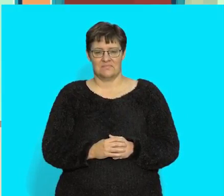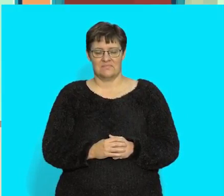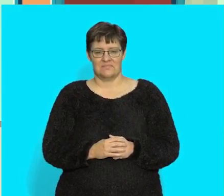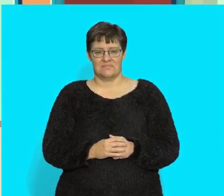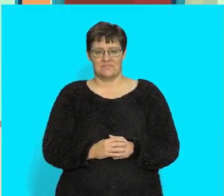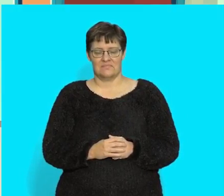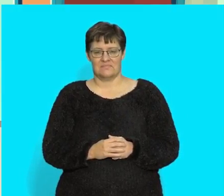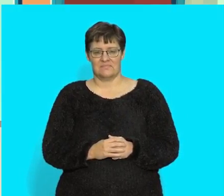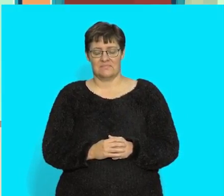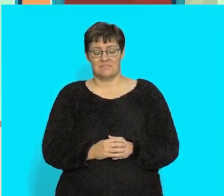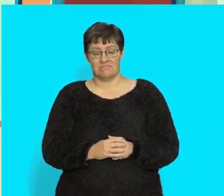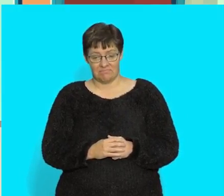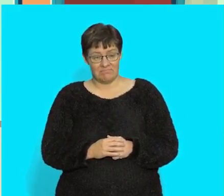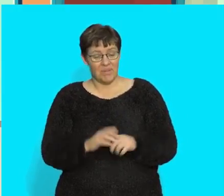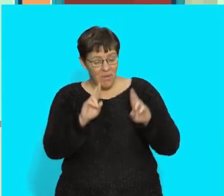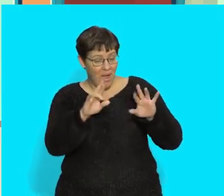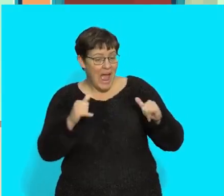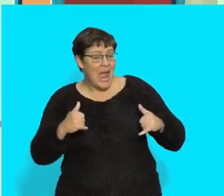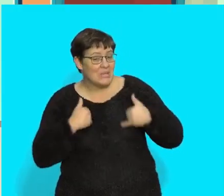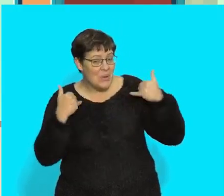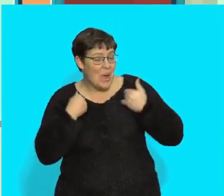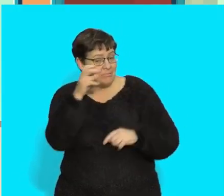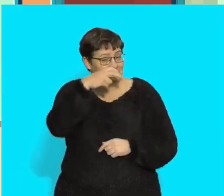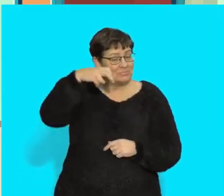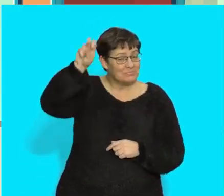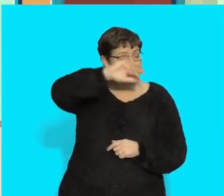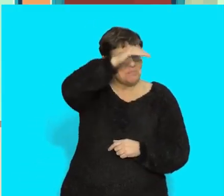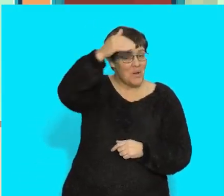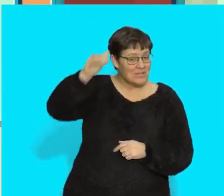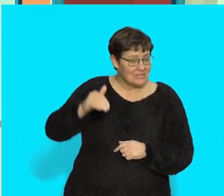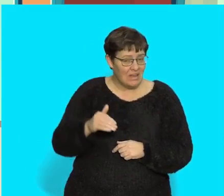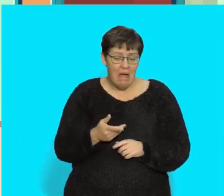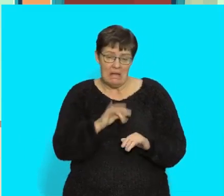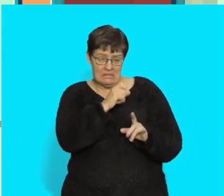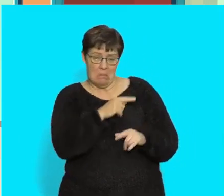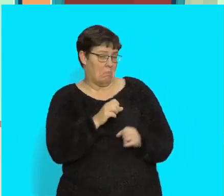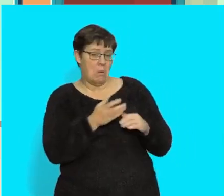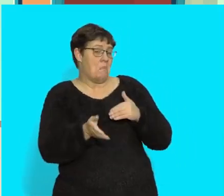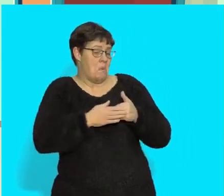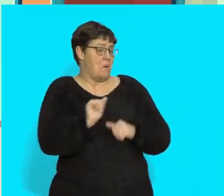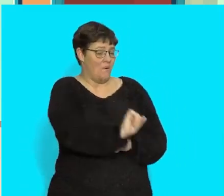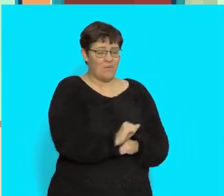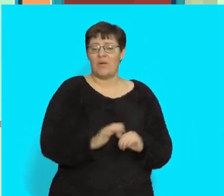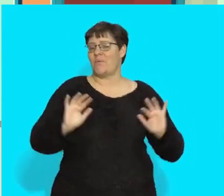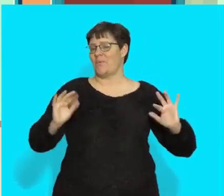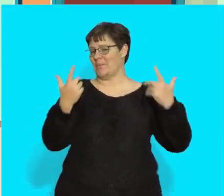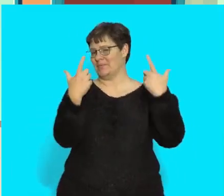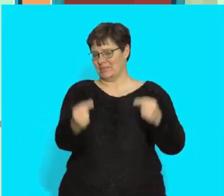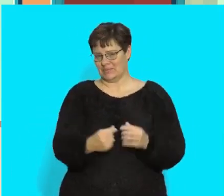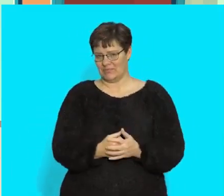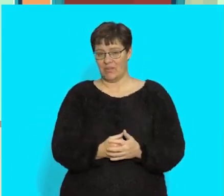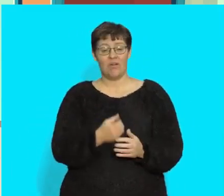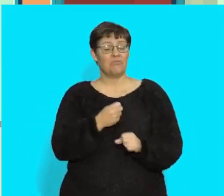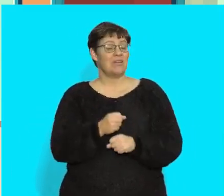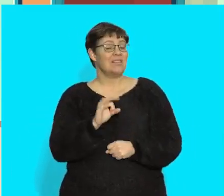I hope you all enjoyed the trip up the mountain more than Sam did. Well done! Grade threes,